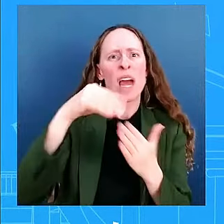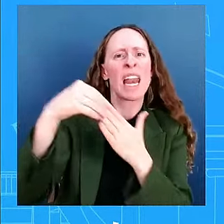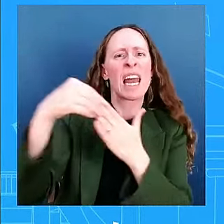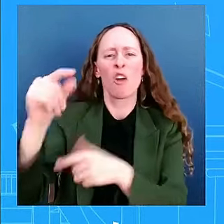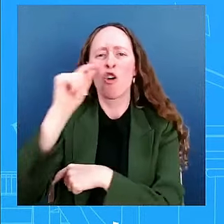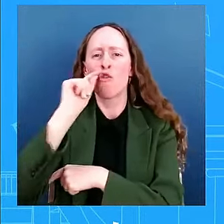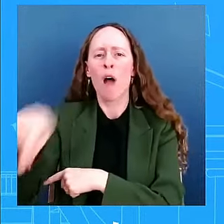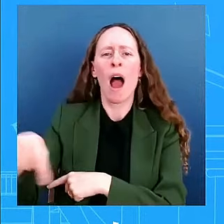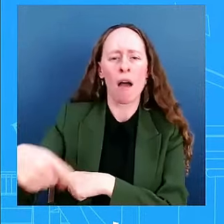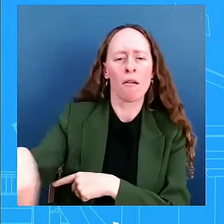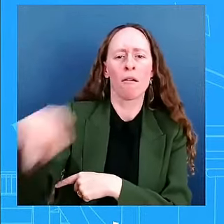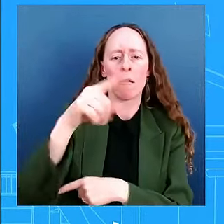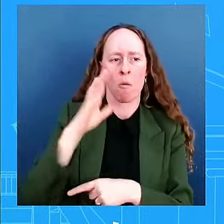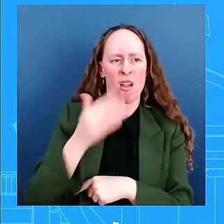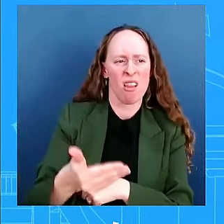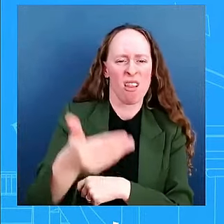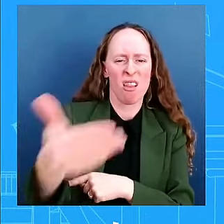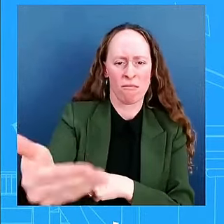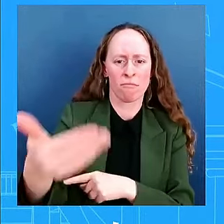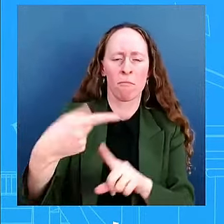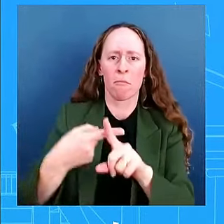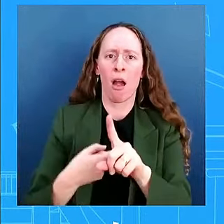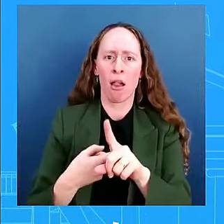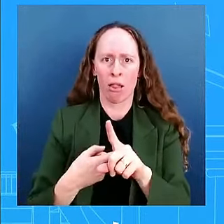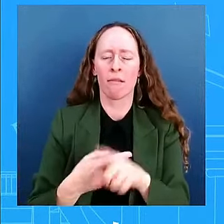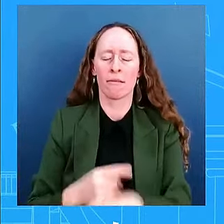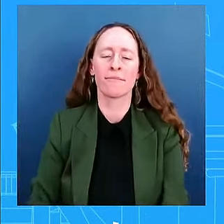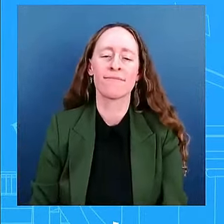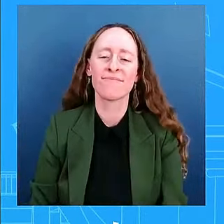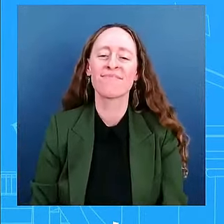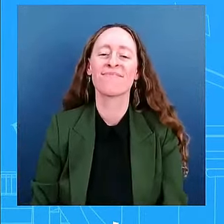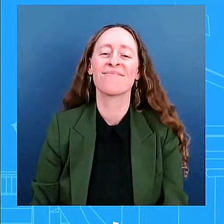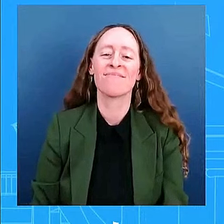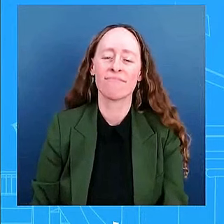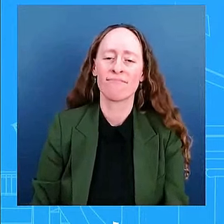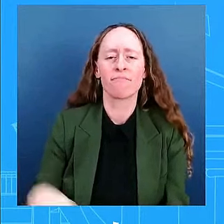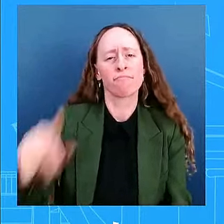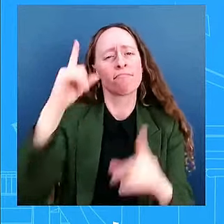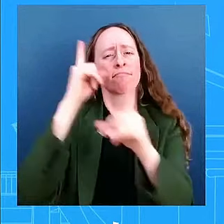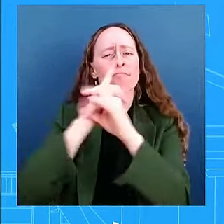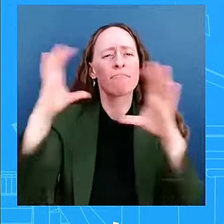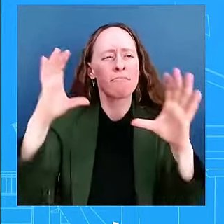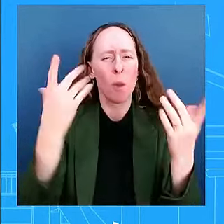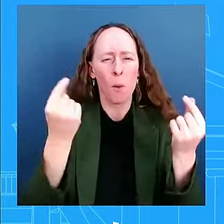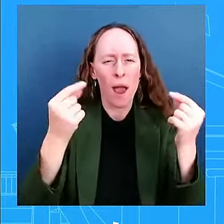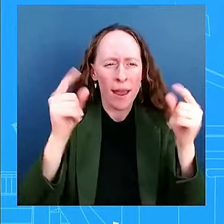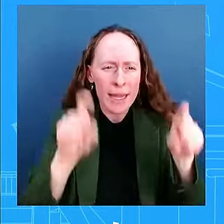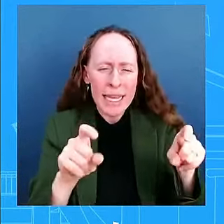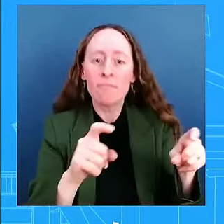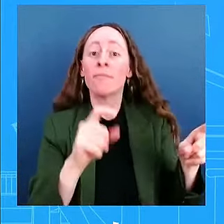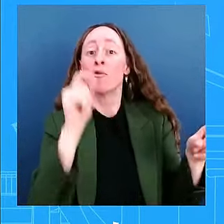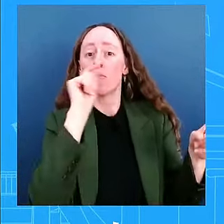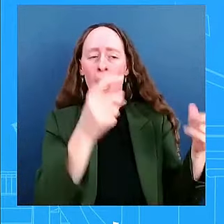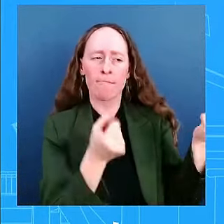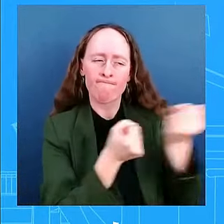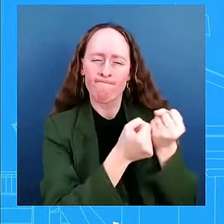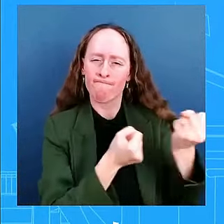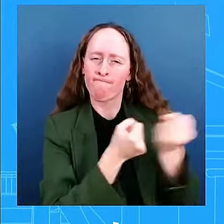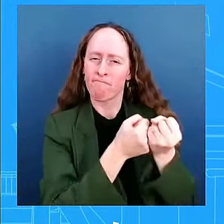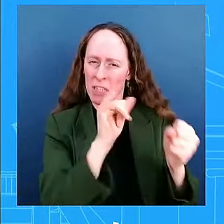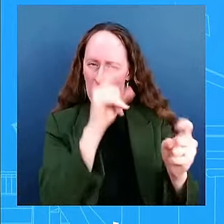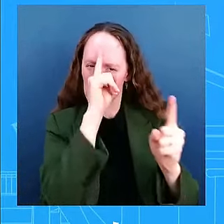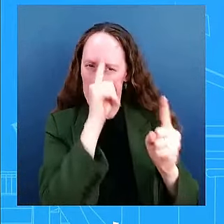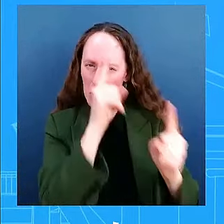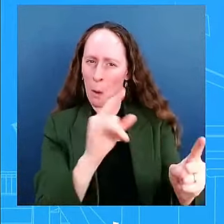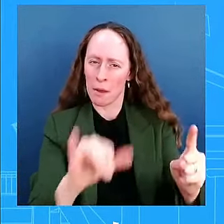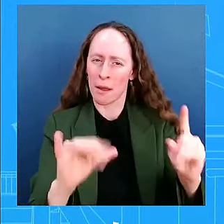get Ukraine the support it needs to prevail in this conflict. We will have a readout of that call soon as we, as well as more